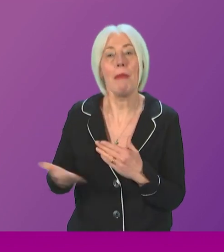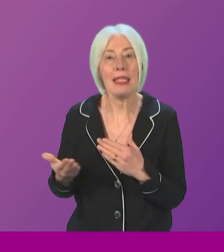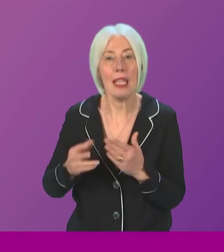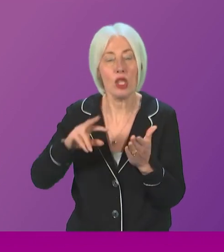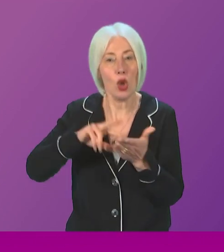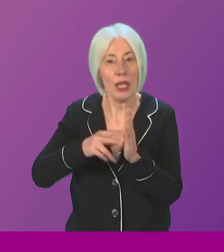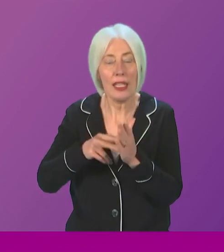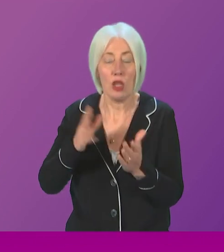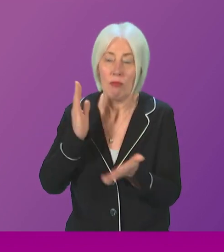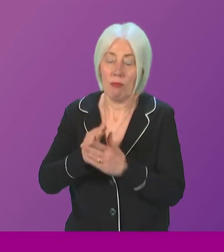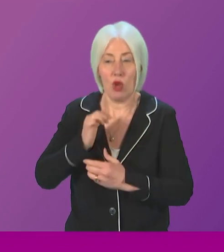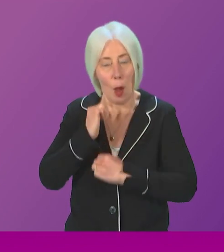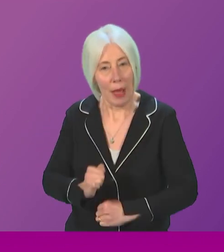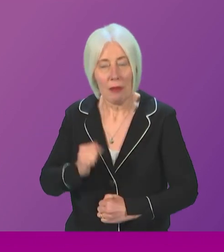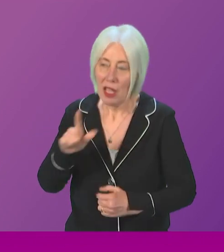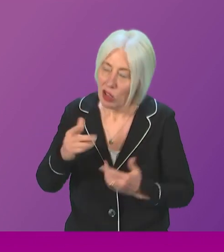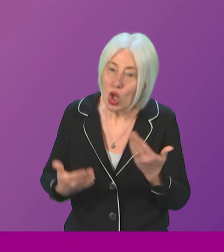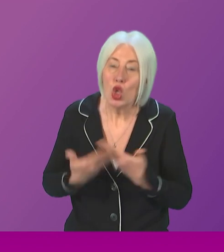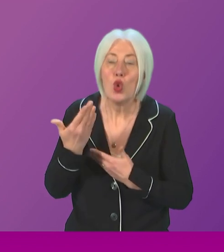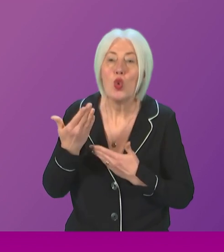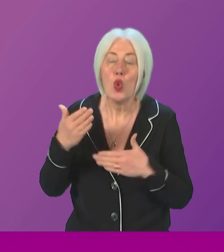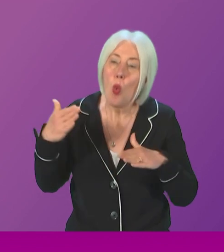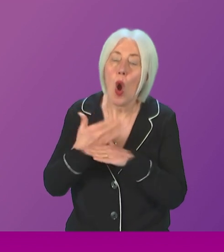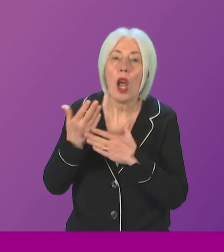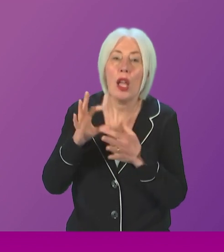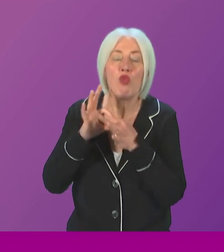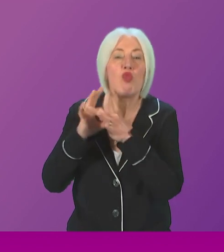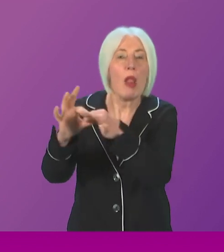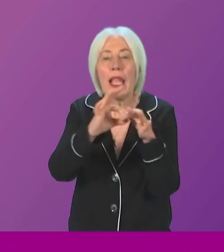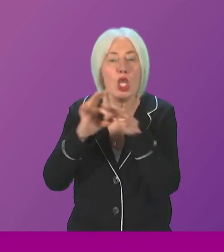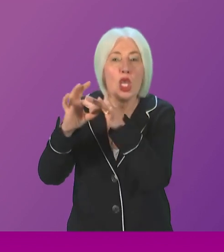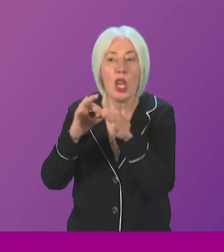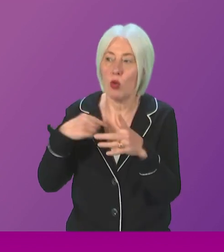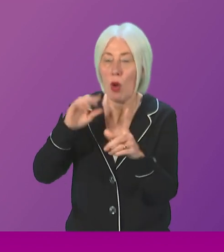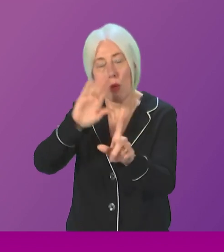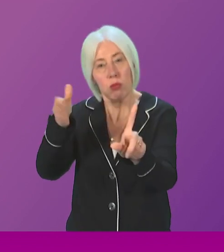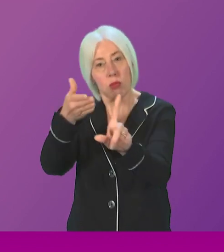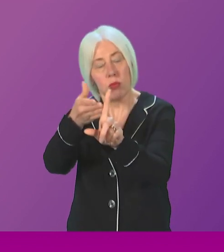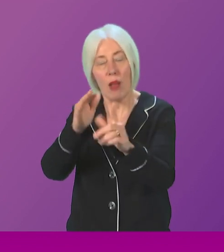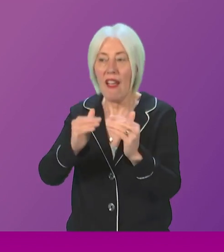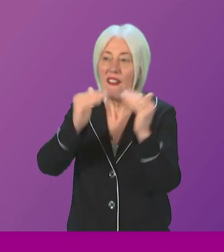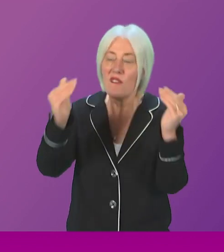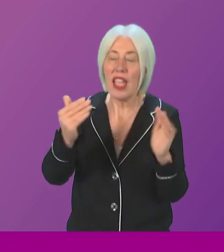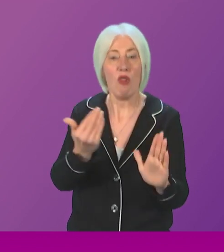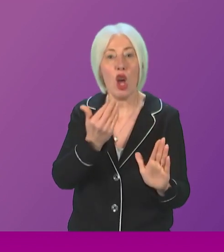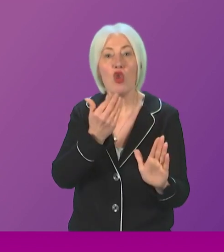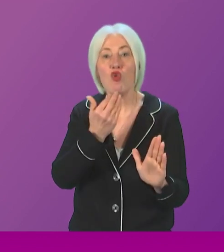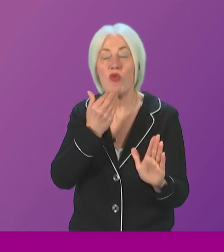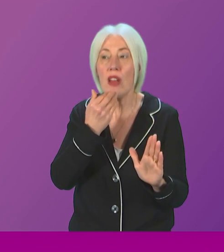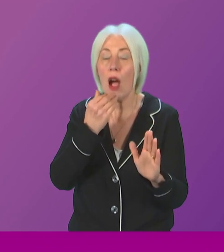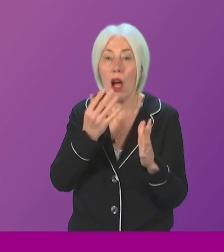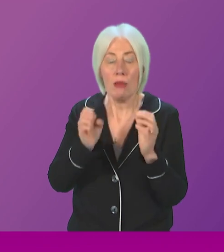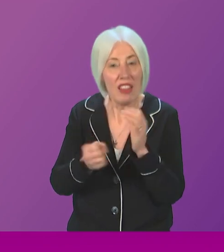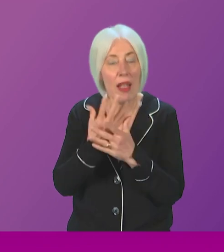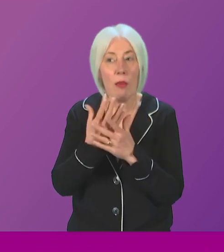reiterate my commitment to this new working relationship and how we can deliver on our mission of a fairer, greener and indeed a growing well-being economy